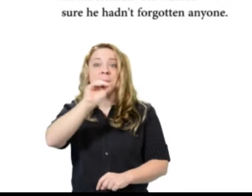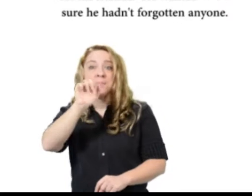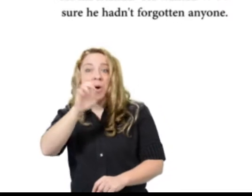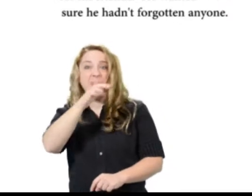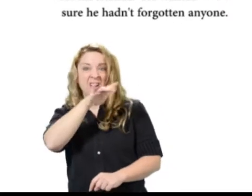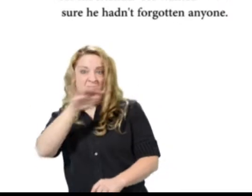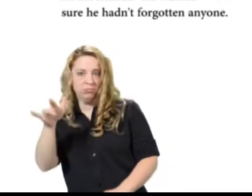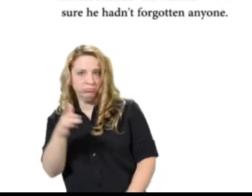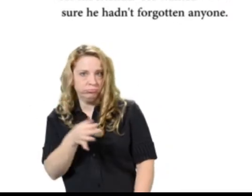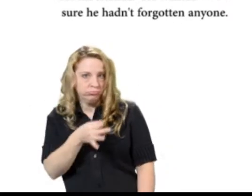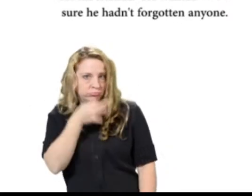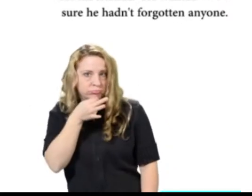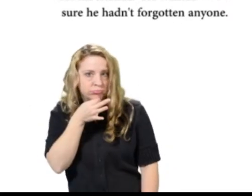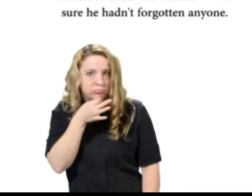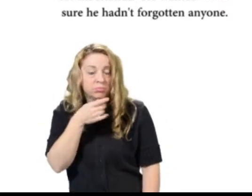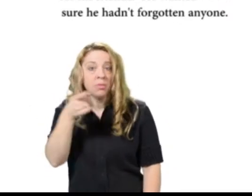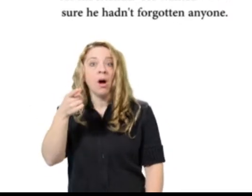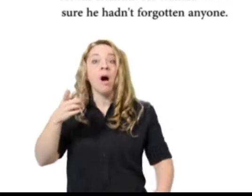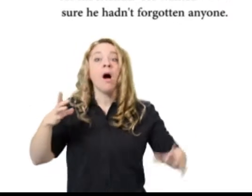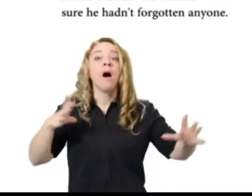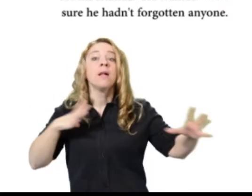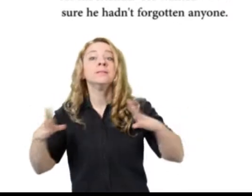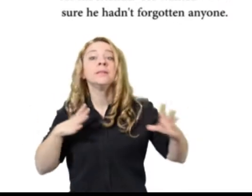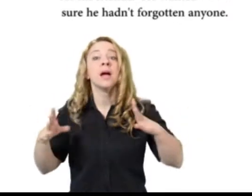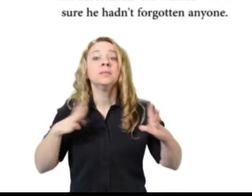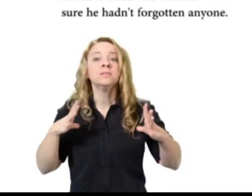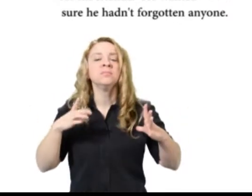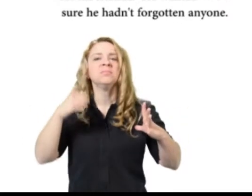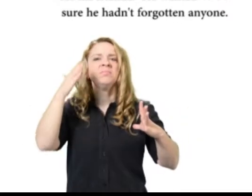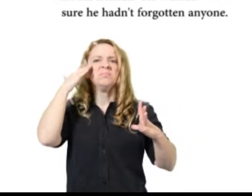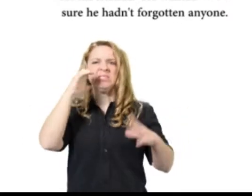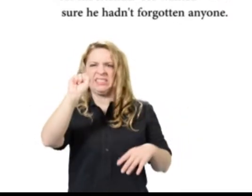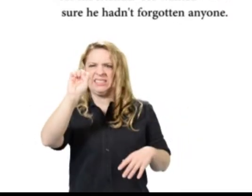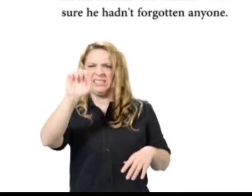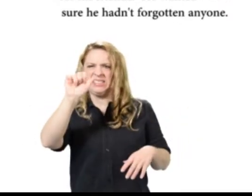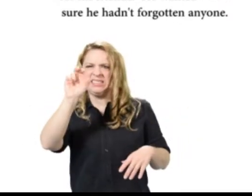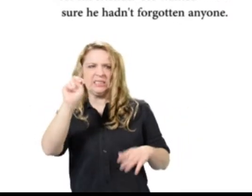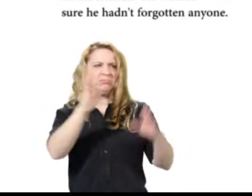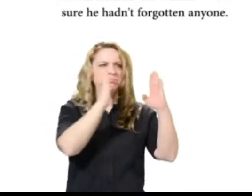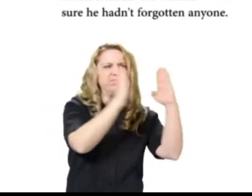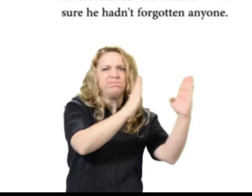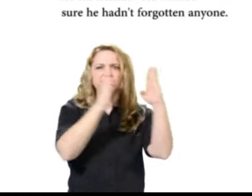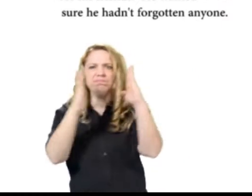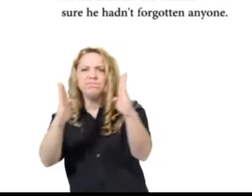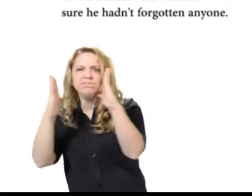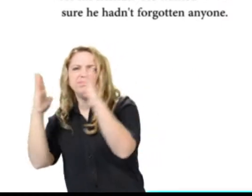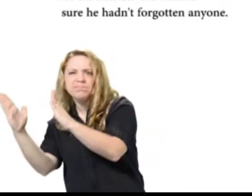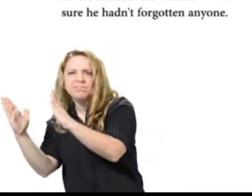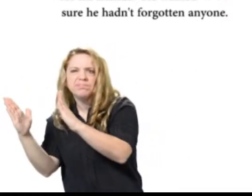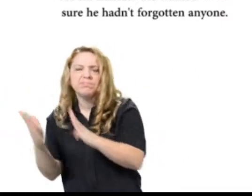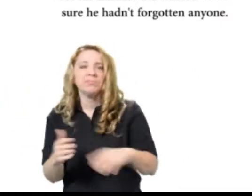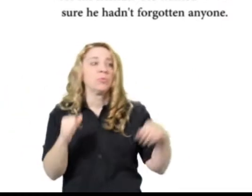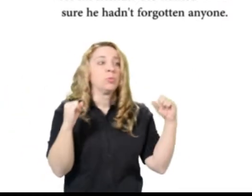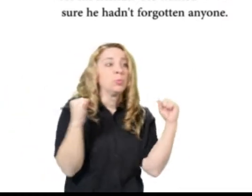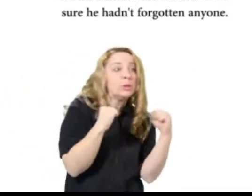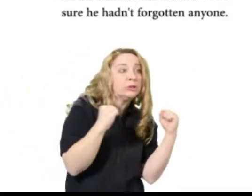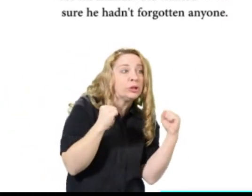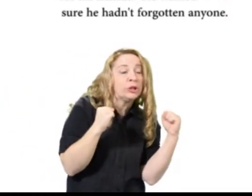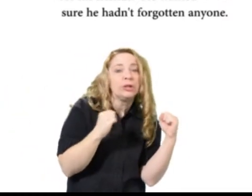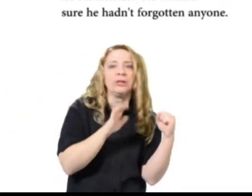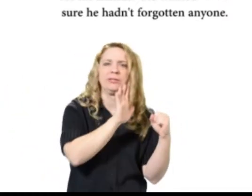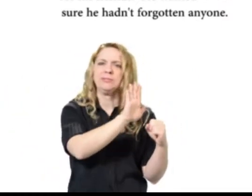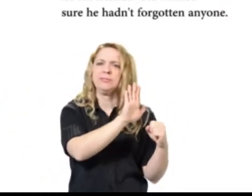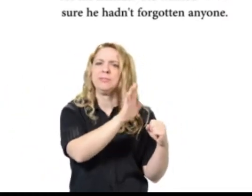and the holidays in every season. Today was Valentine's Day, and Franklin was counting the